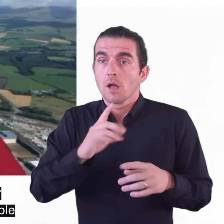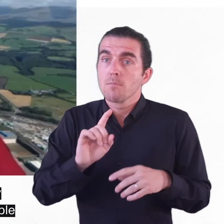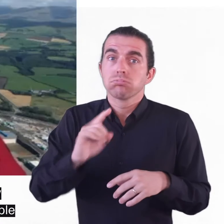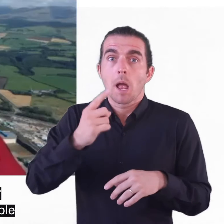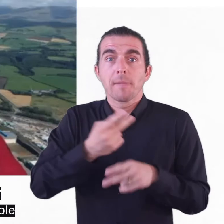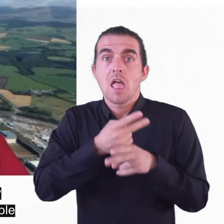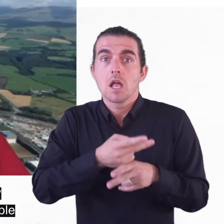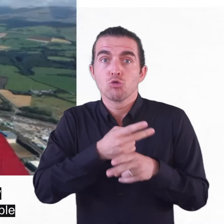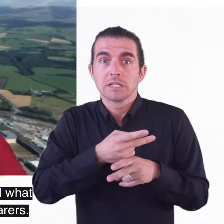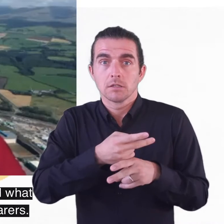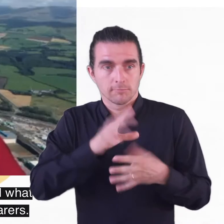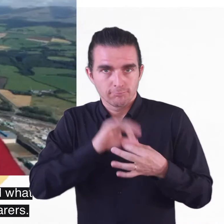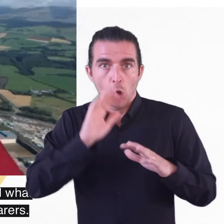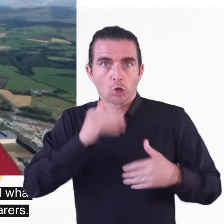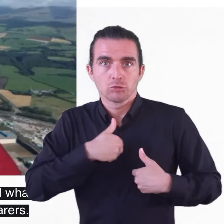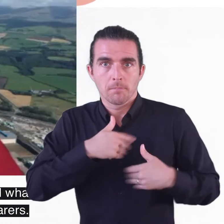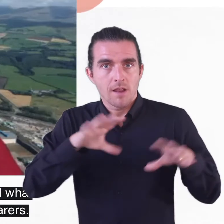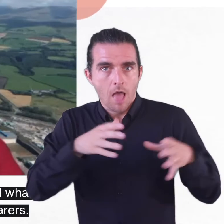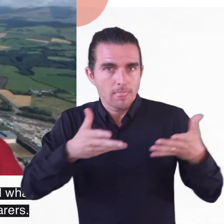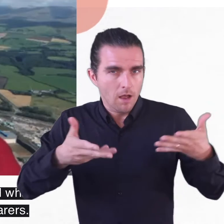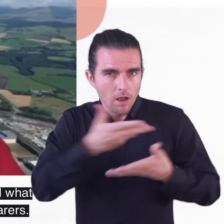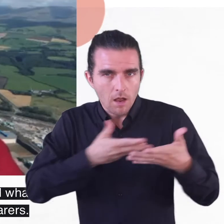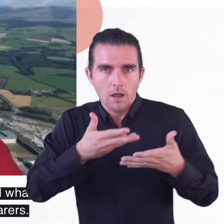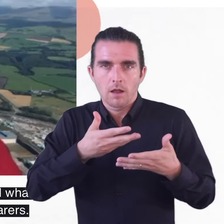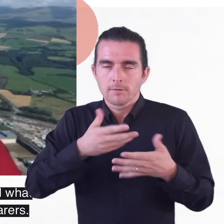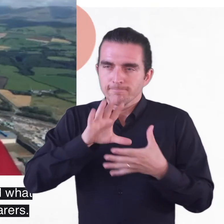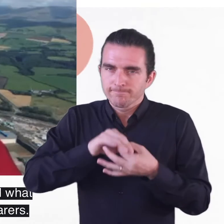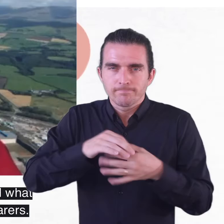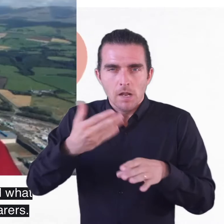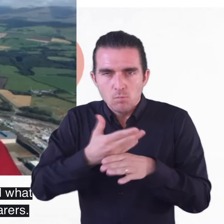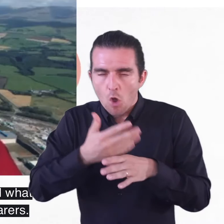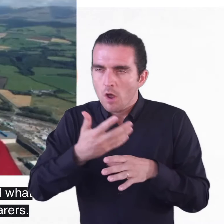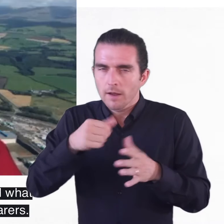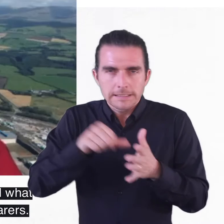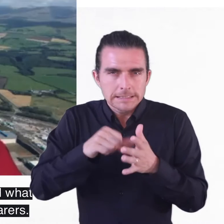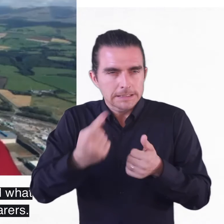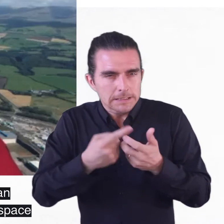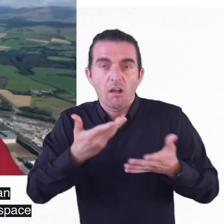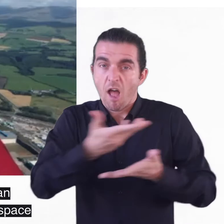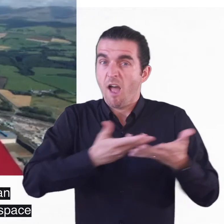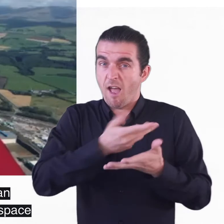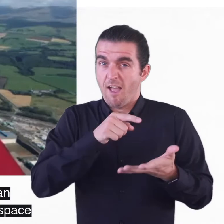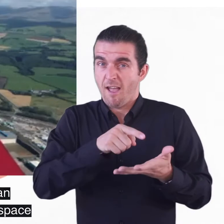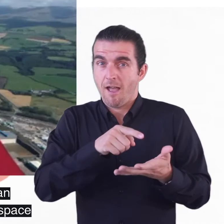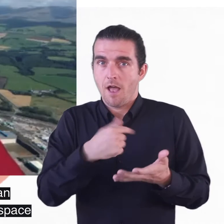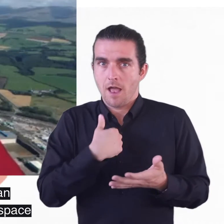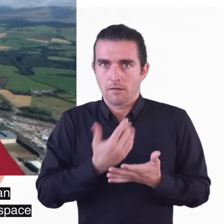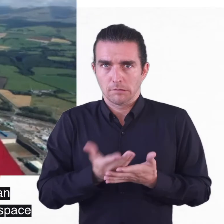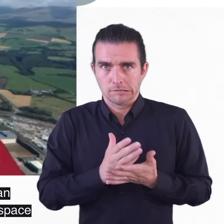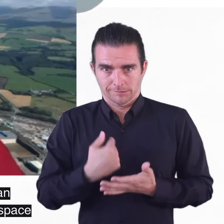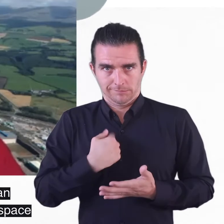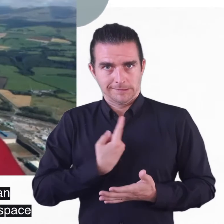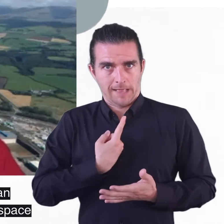primary carers of autistic people to come together around what they faced at work as carers um so i wasn't sure